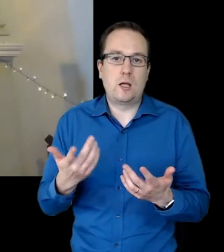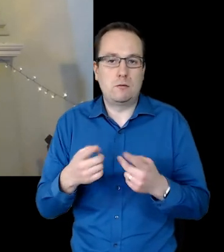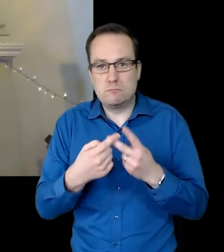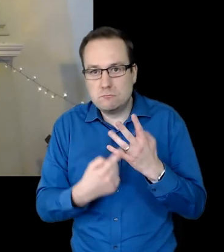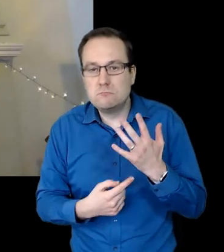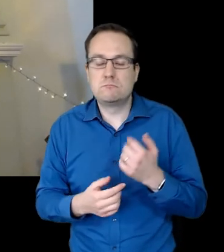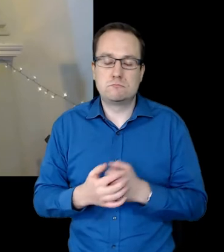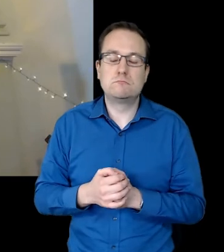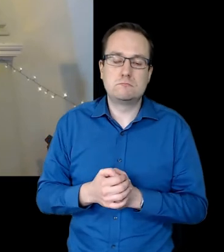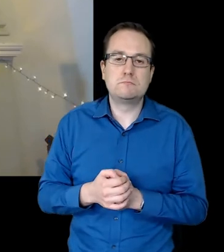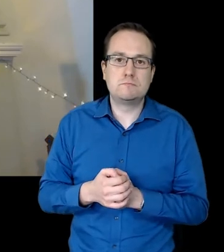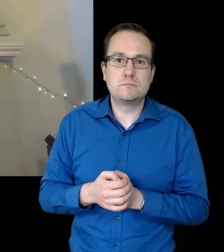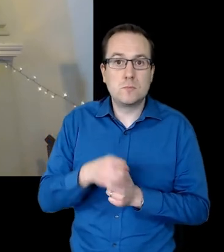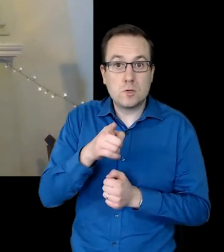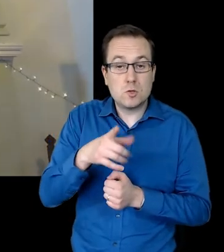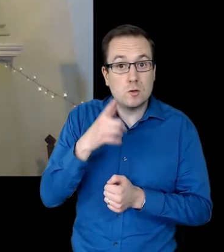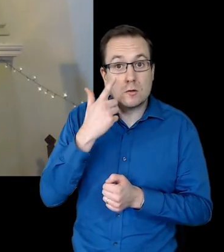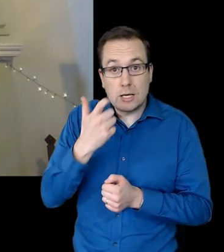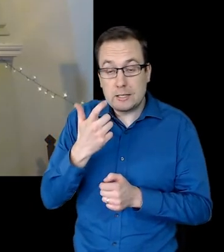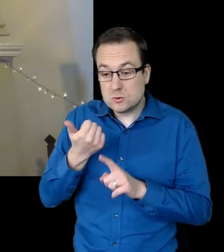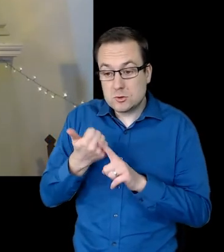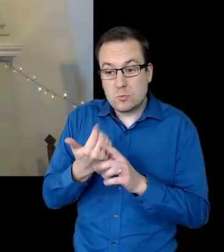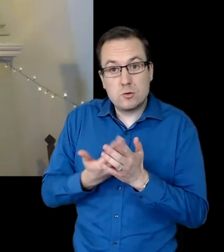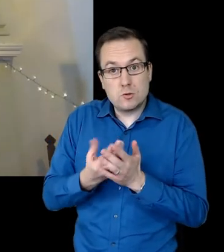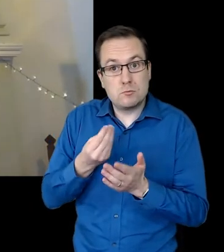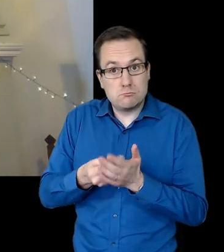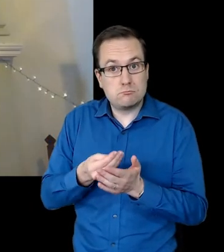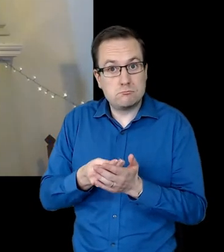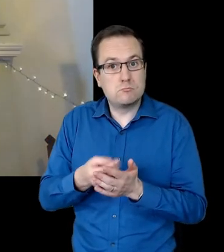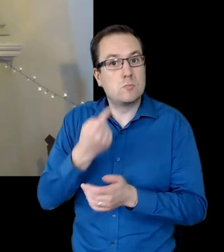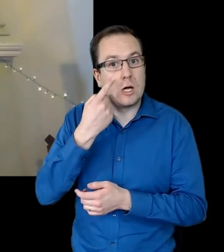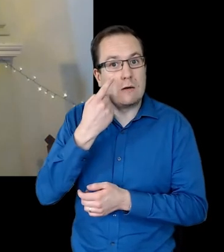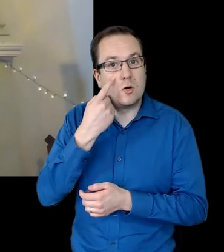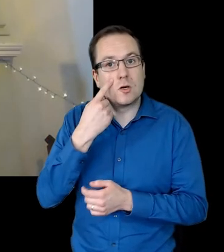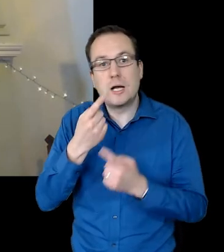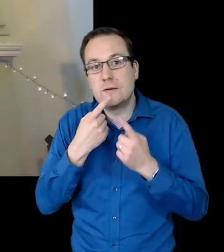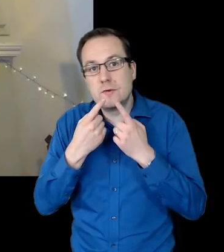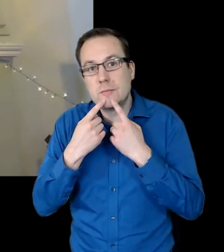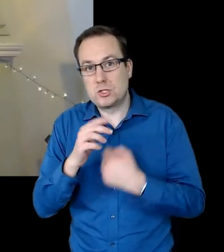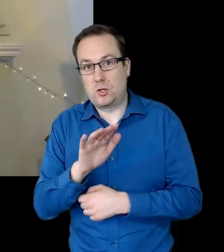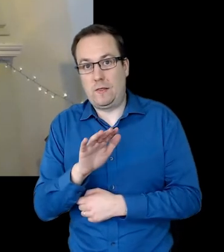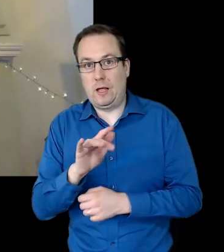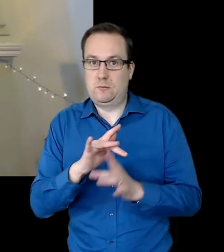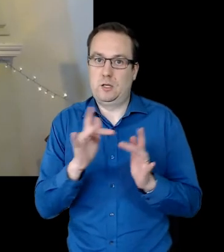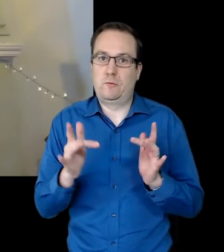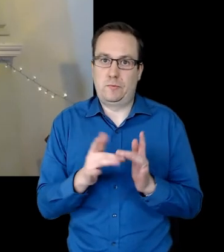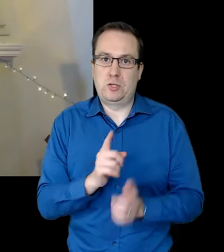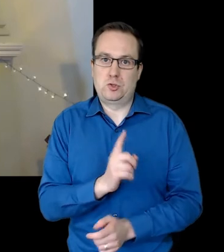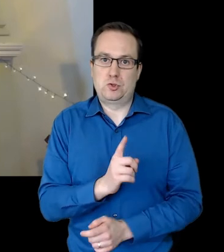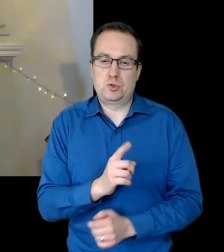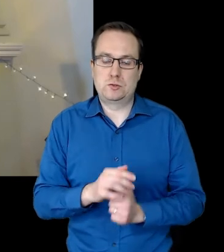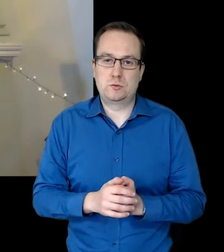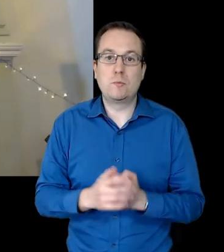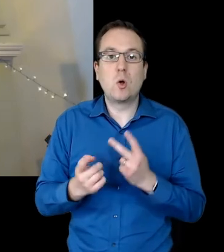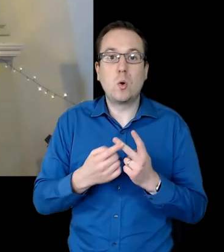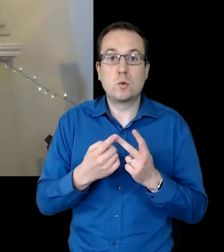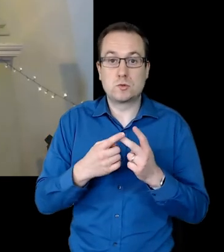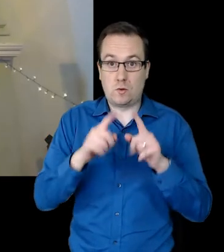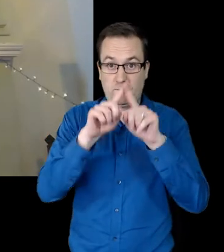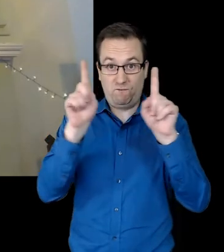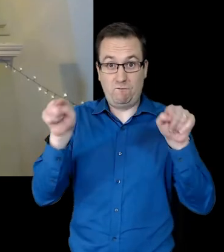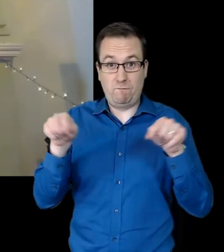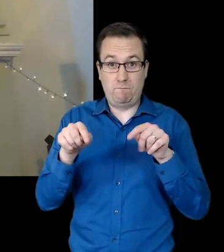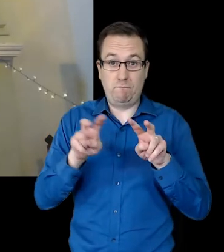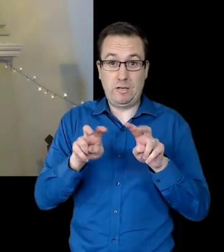able to support the growth of the Open Table Network, you'll find details of how you can do that on our website and in the description on this video.